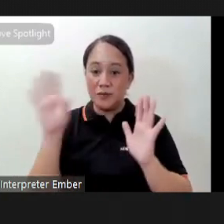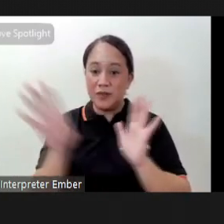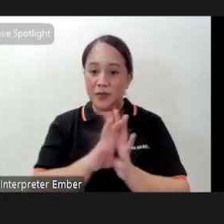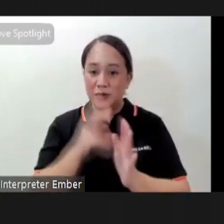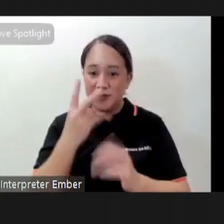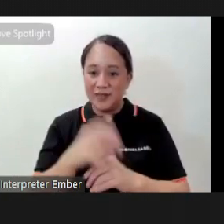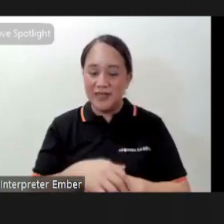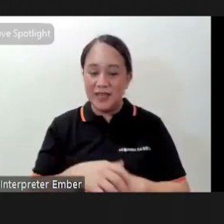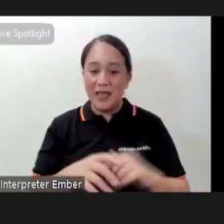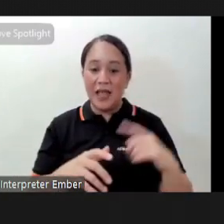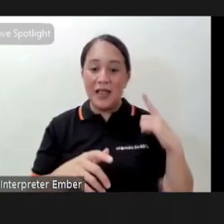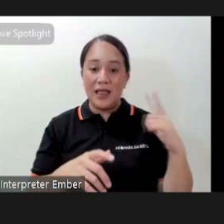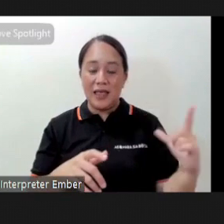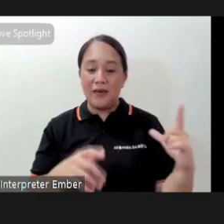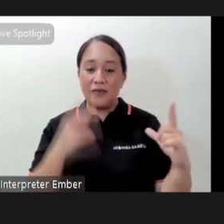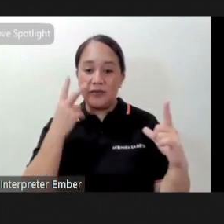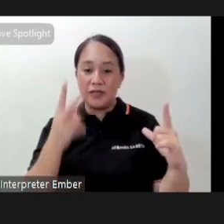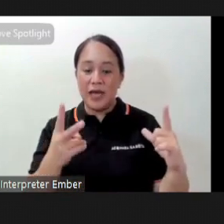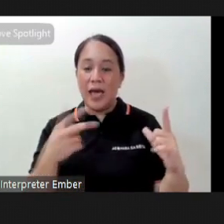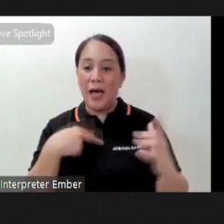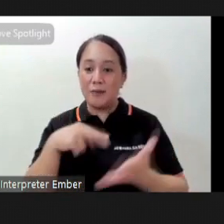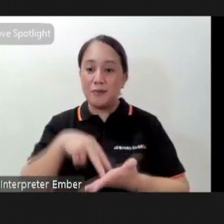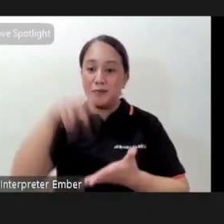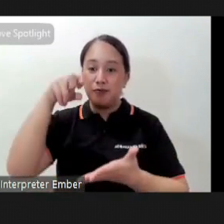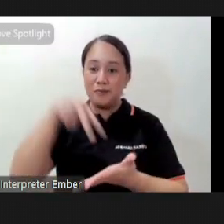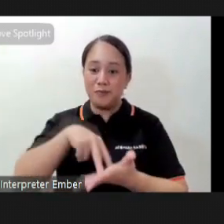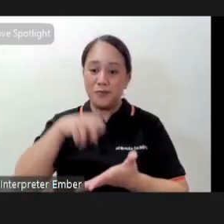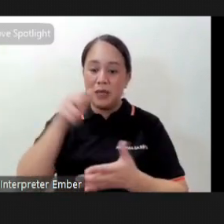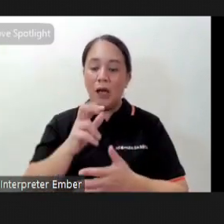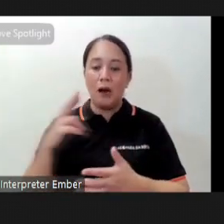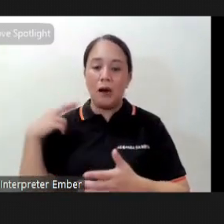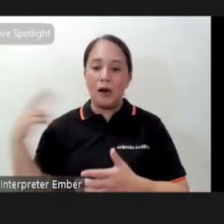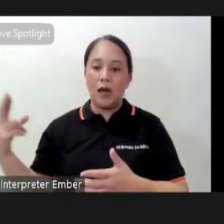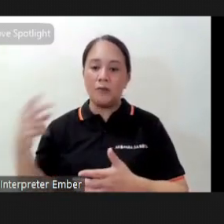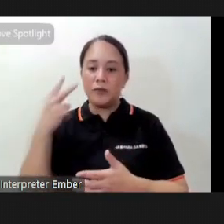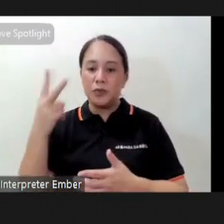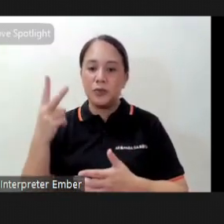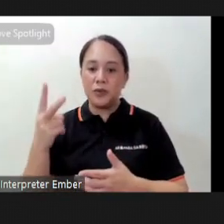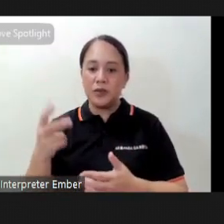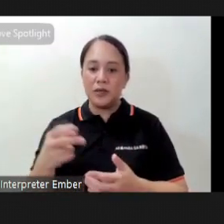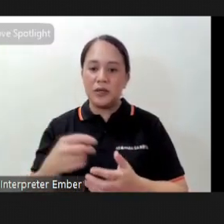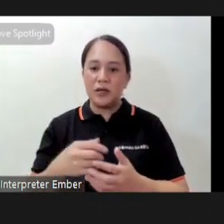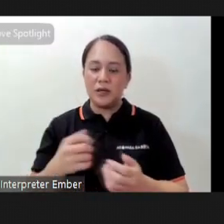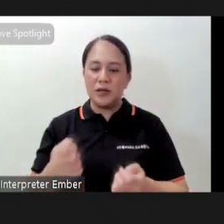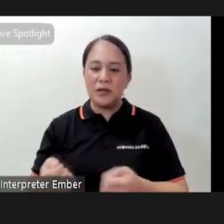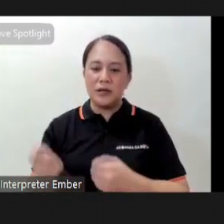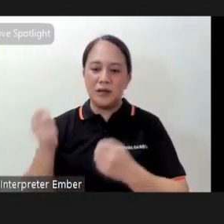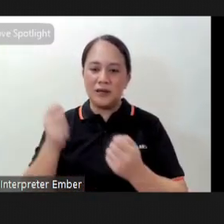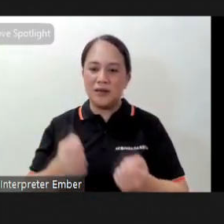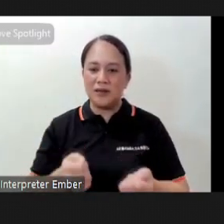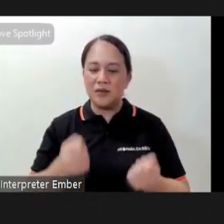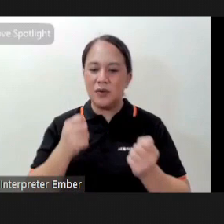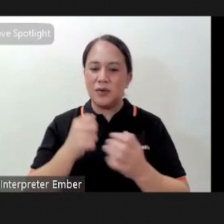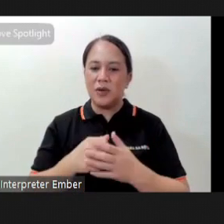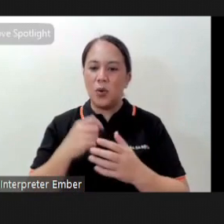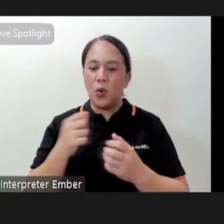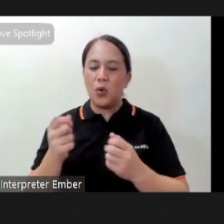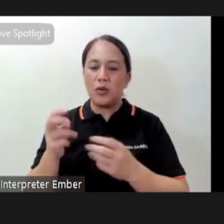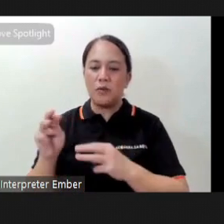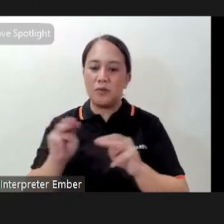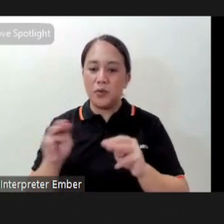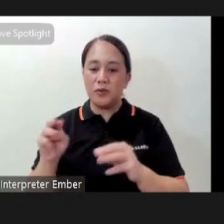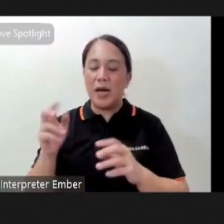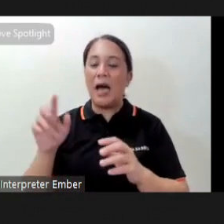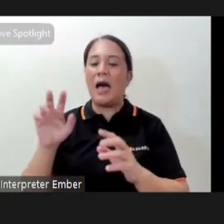on the left you can see someone doing jump rope on the right you can see someone doing the dragon roll which is one of the moves of rope flow